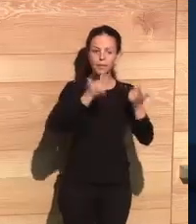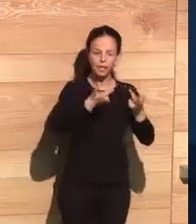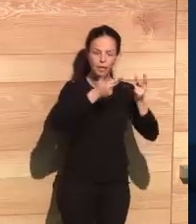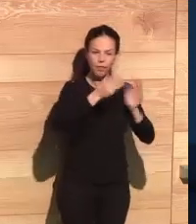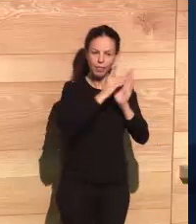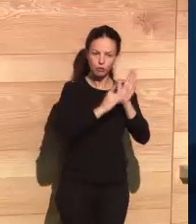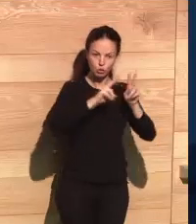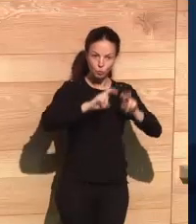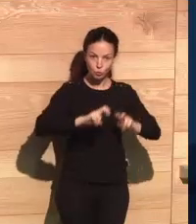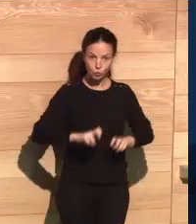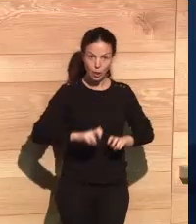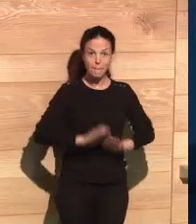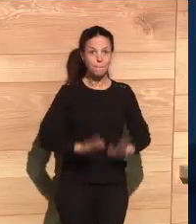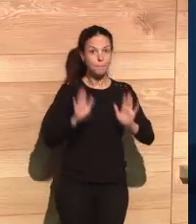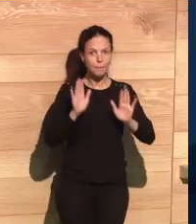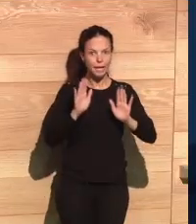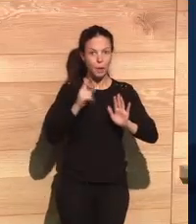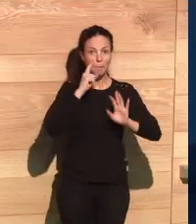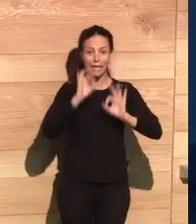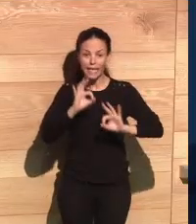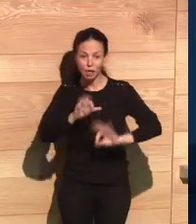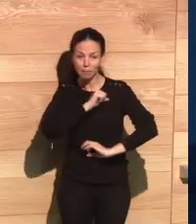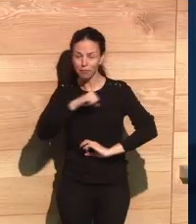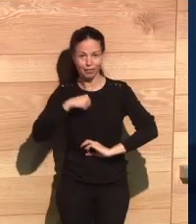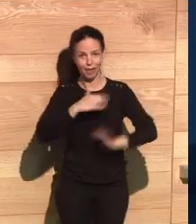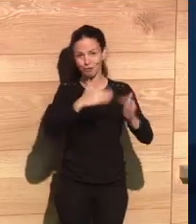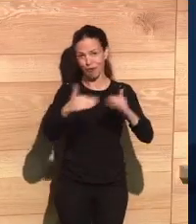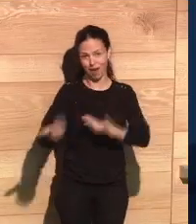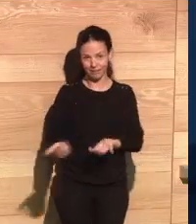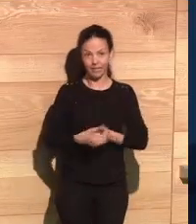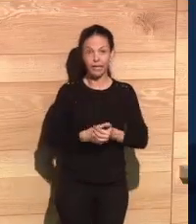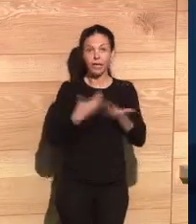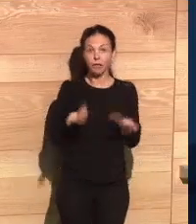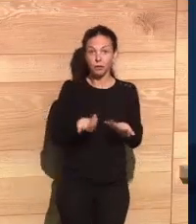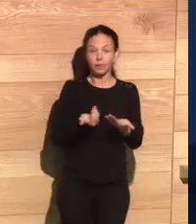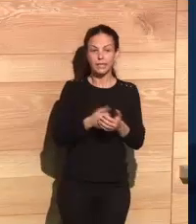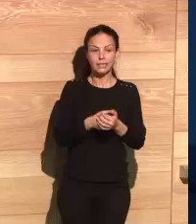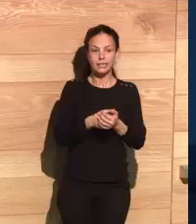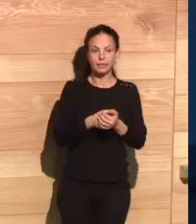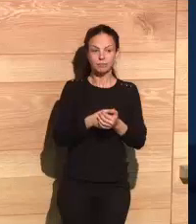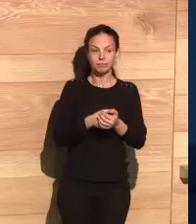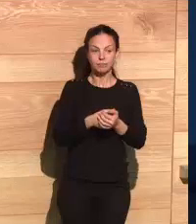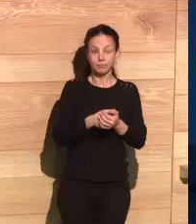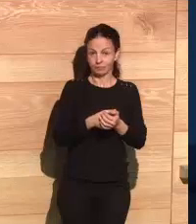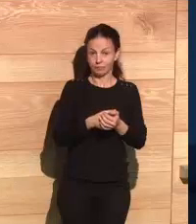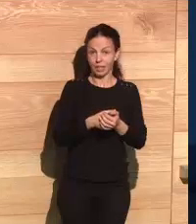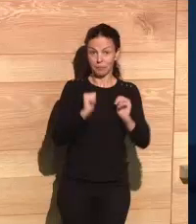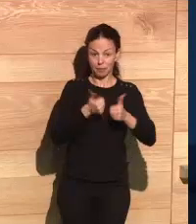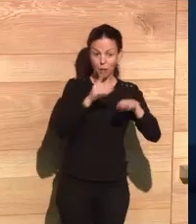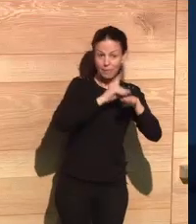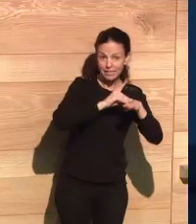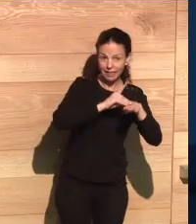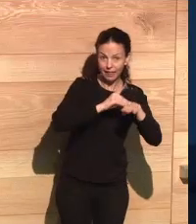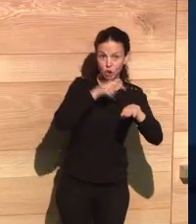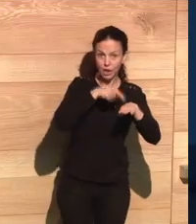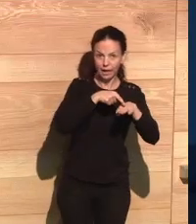is a very interesting procedure because it allows you to analyze data without endangering people's privacy. So the principle is to have